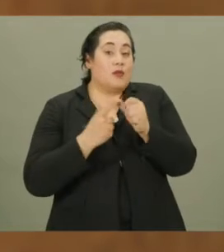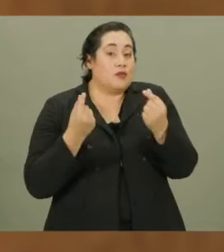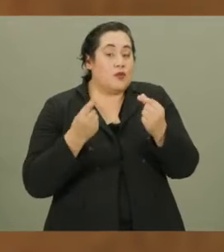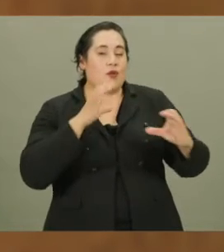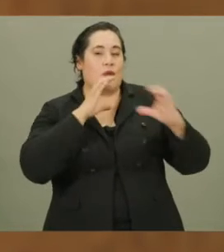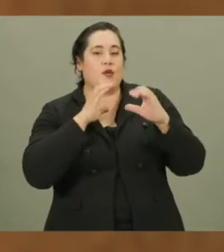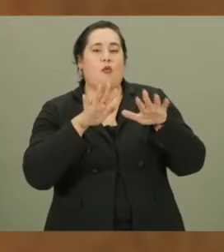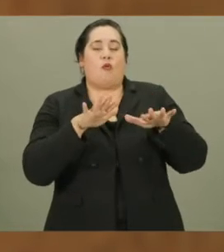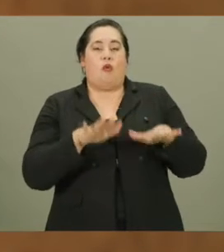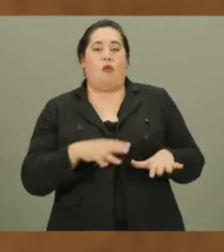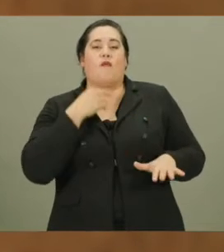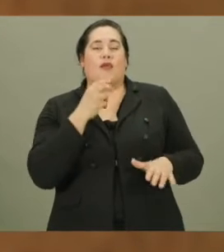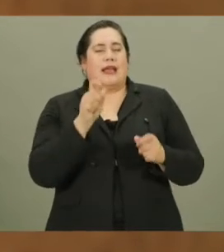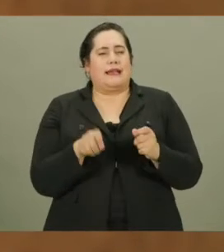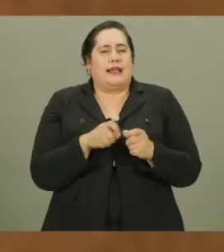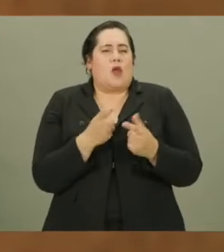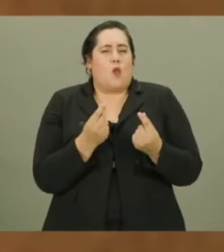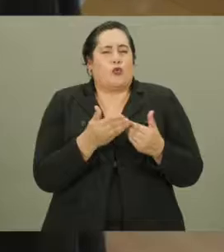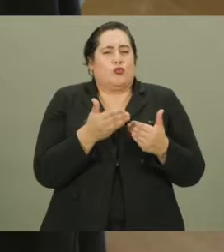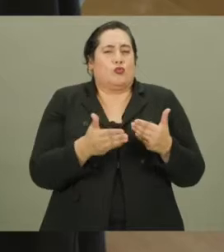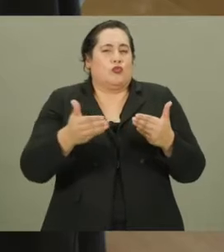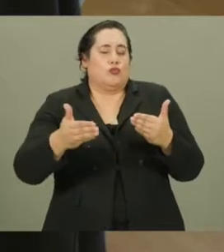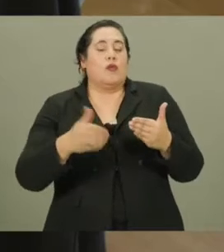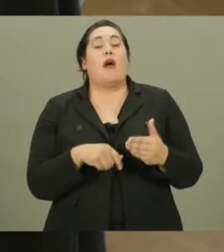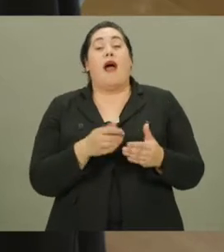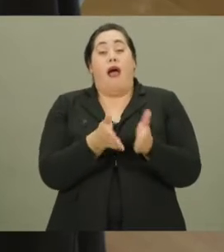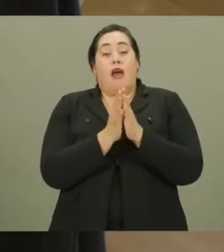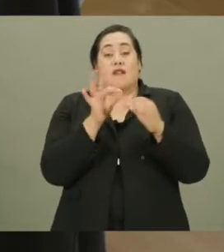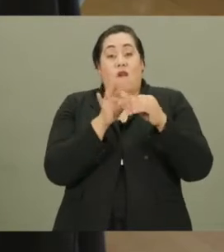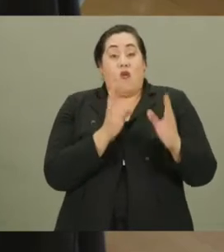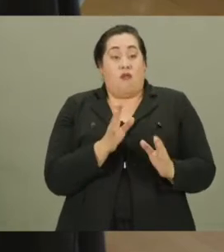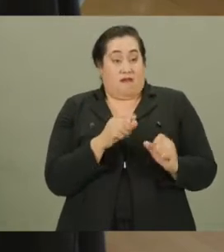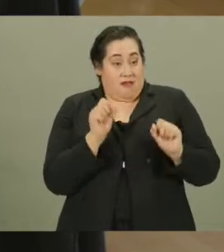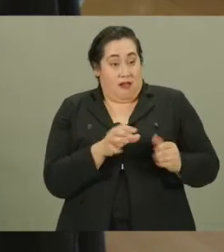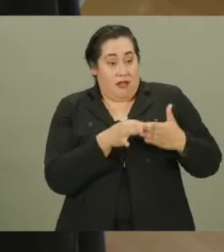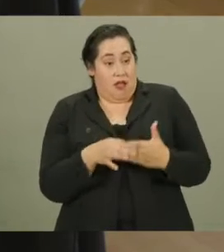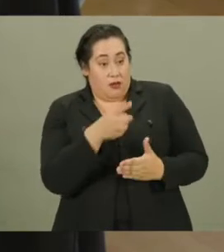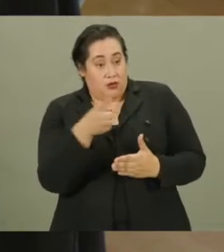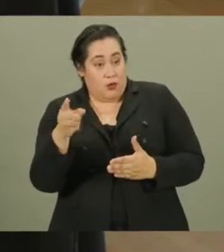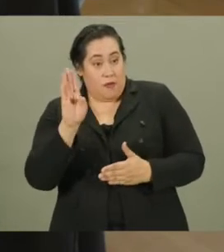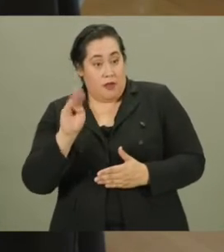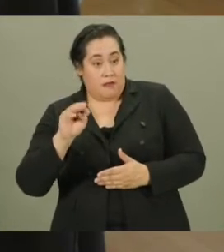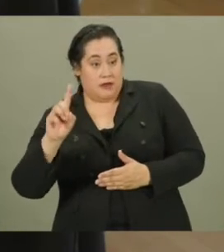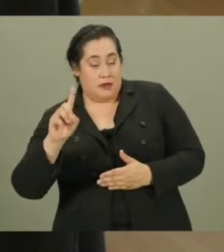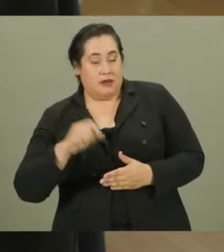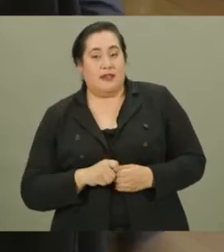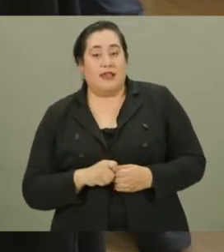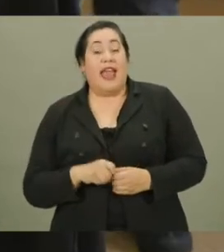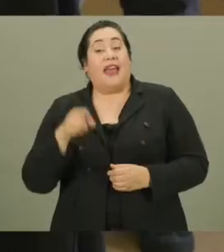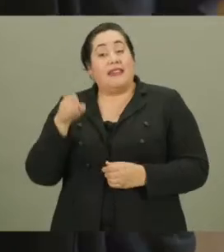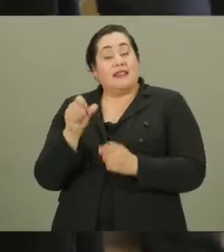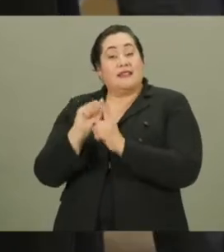communicated with the calm voice exactly what he was about to do and asked the voter if he could guide her to the BMD.